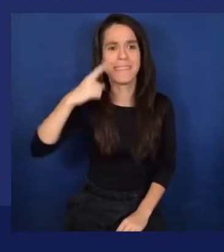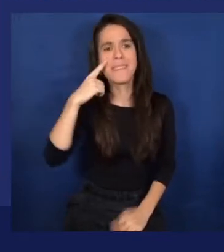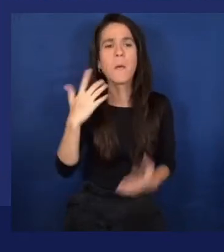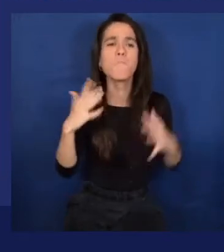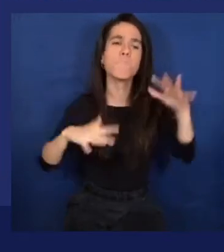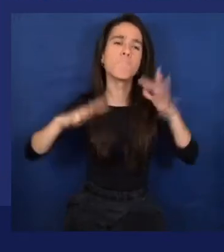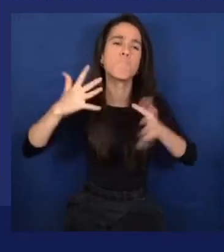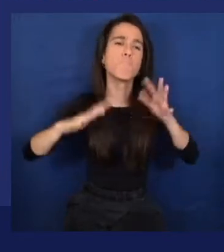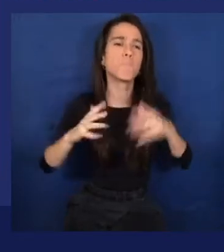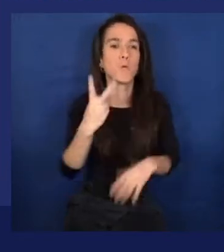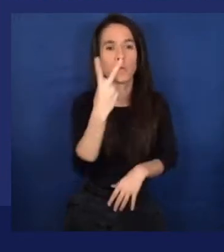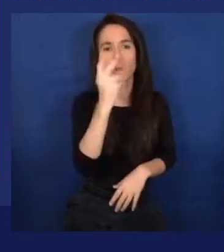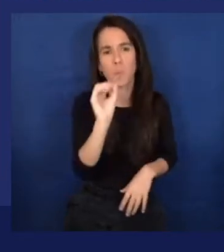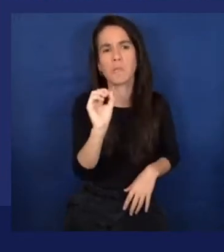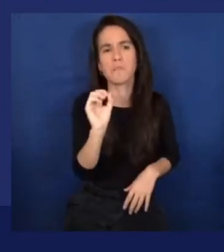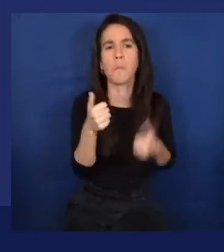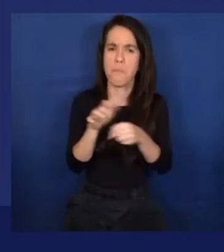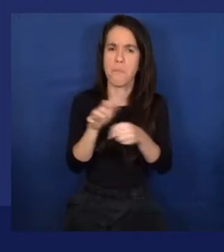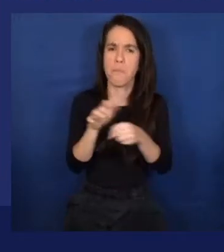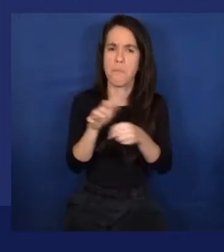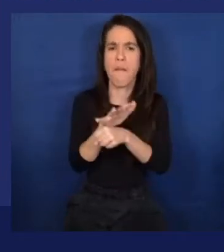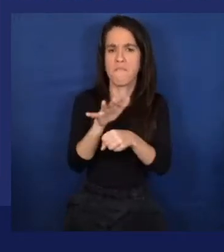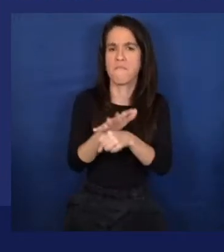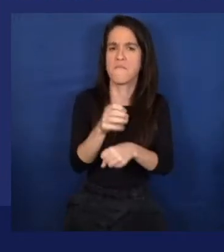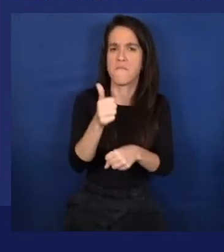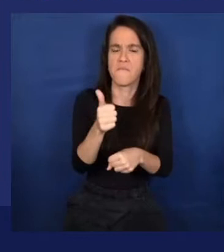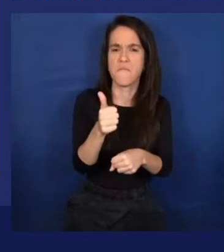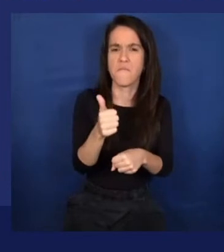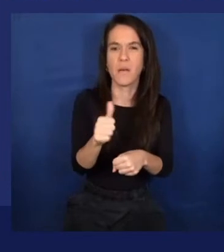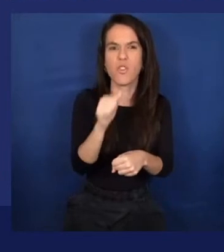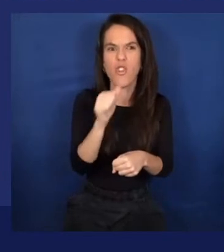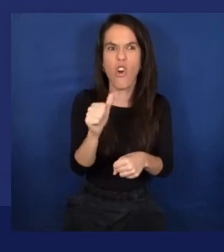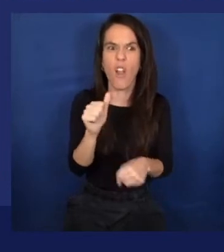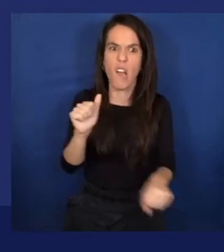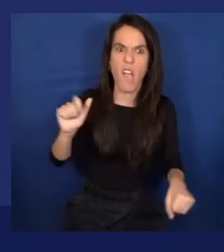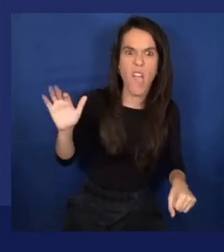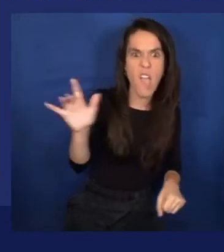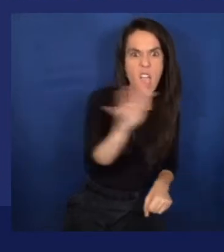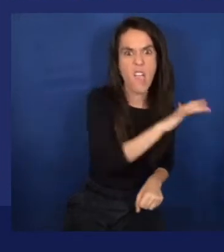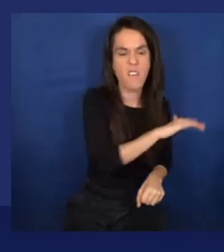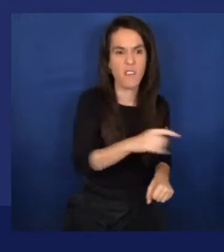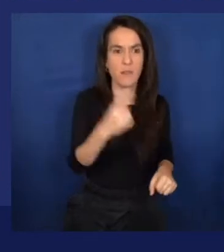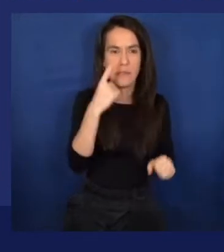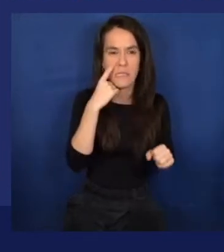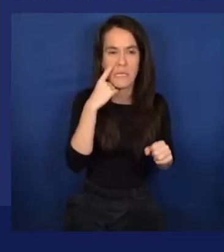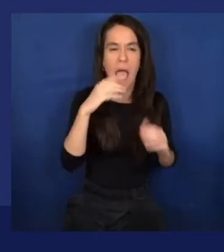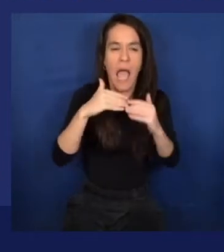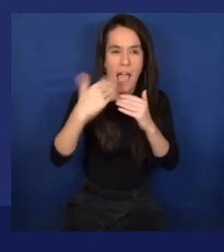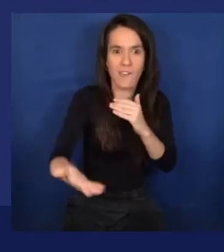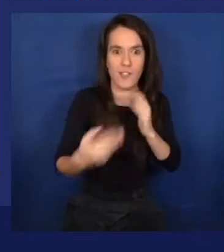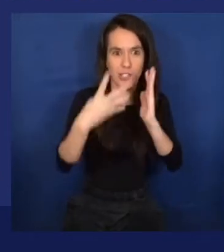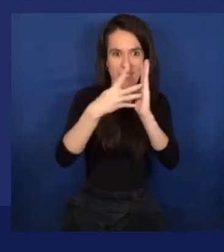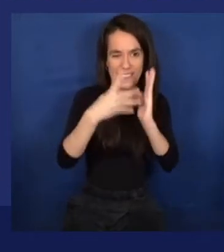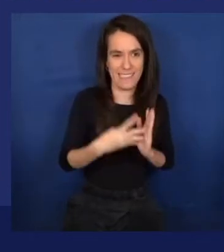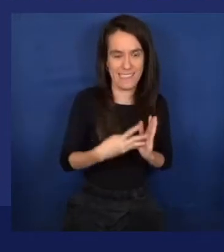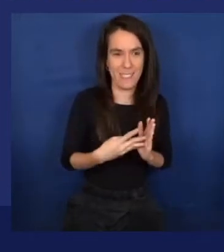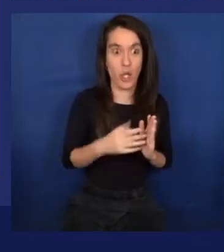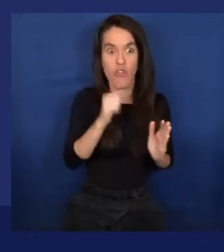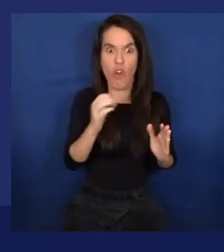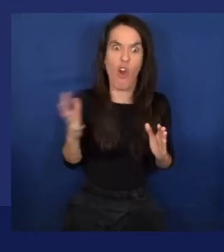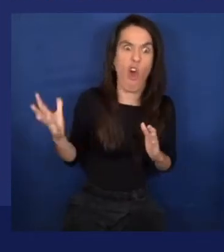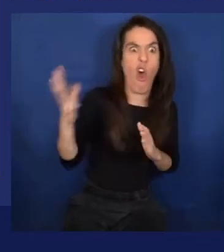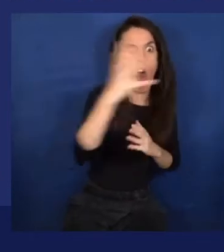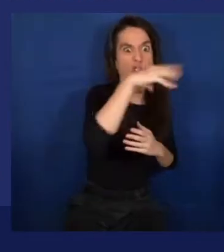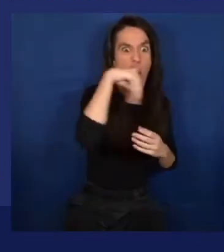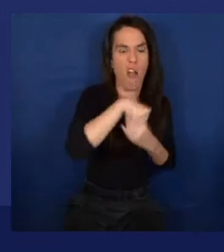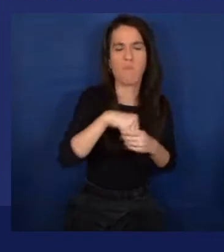Actually, that's already enough. But you don't want to use everything because you want to test it later on. And of course, it's not fair when